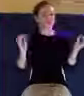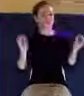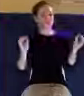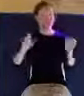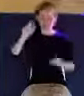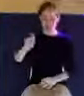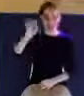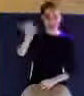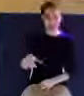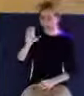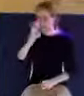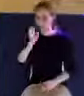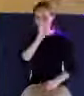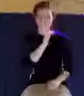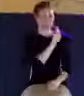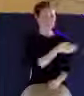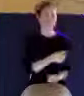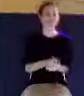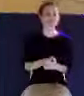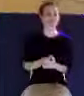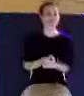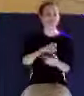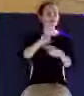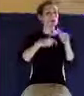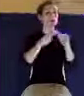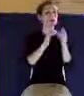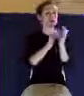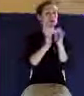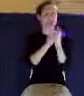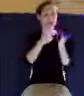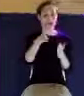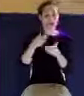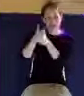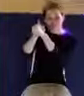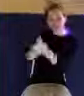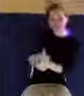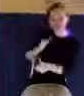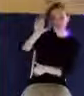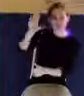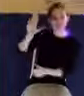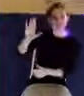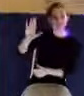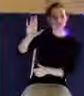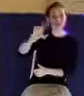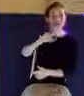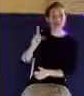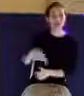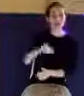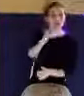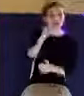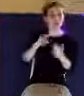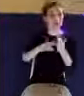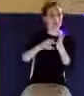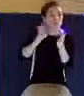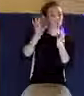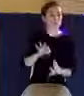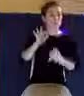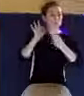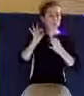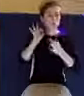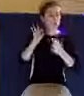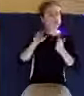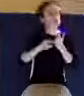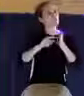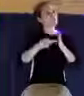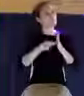commandments. And by the way, when it says keep his commandments, it doesn't mean that you're perfect in your obedience. And what it means is you just simply have a desire to obey